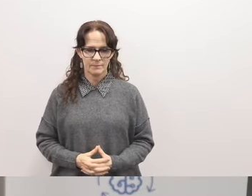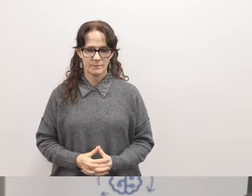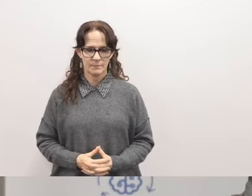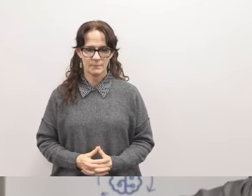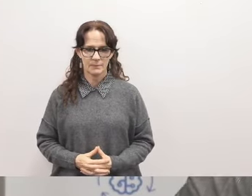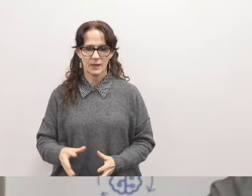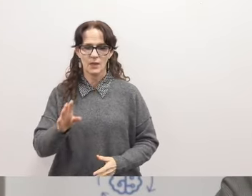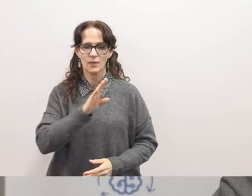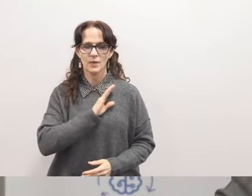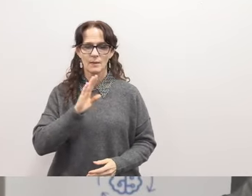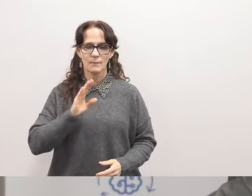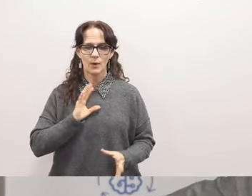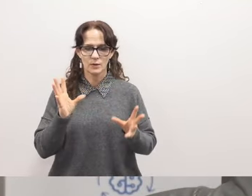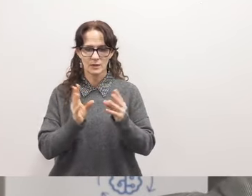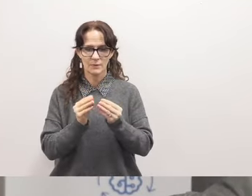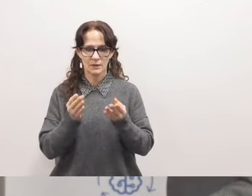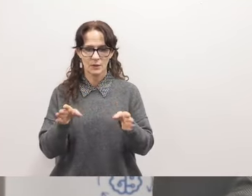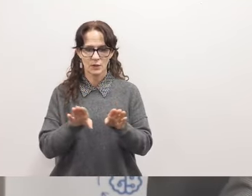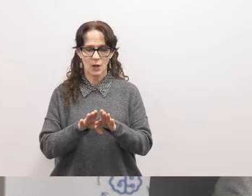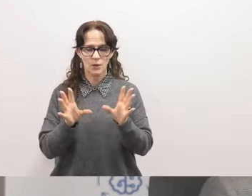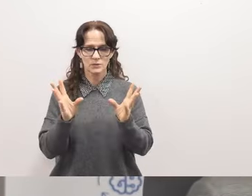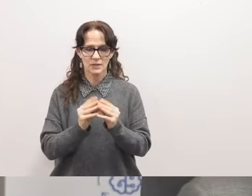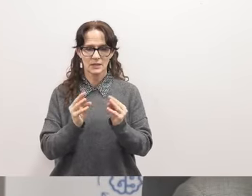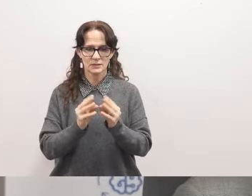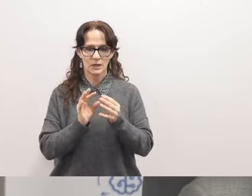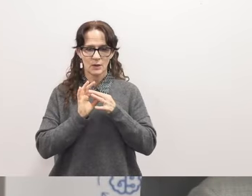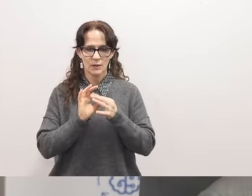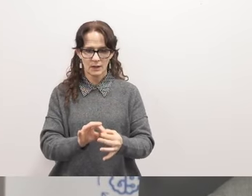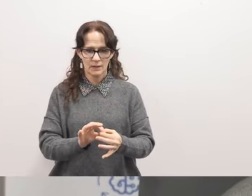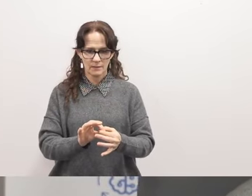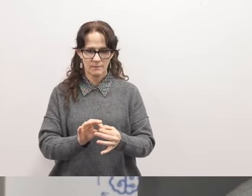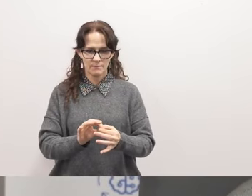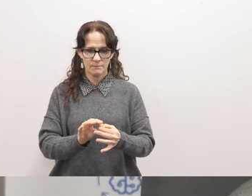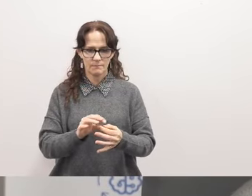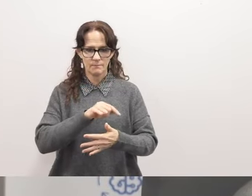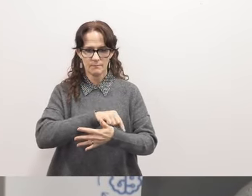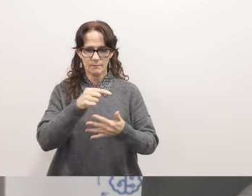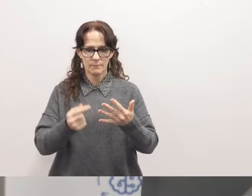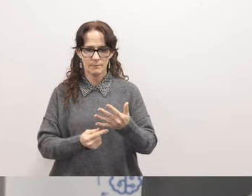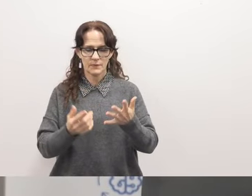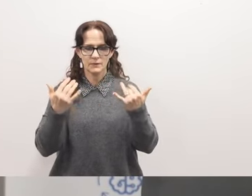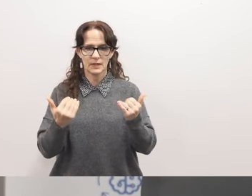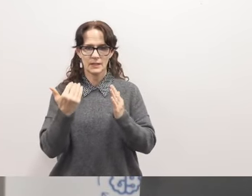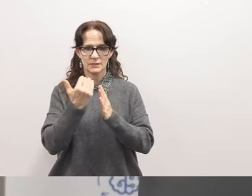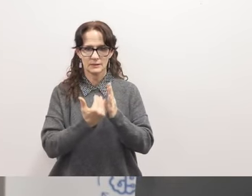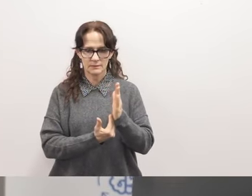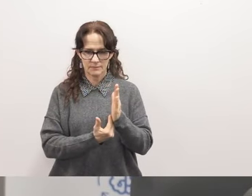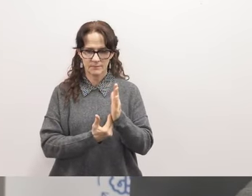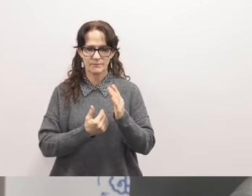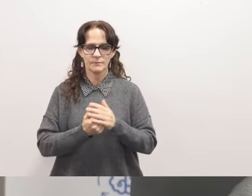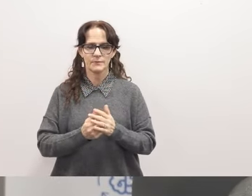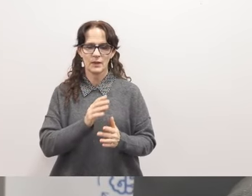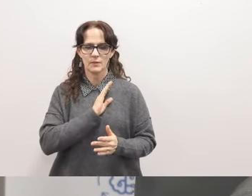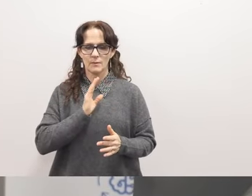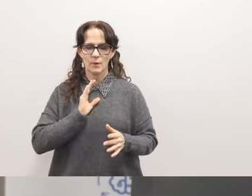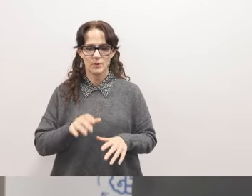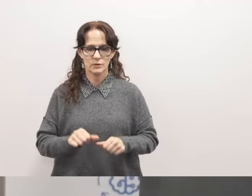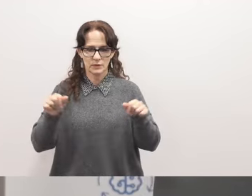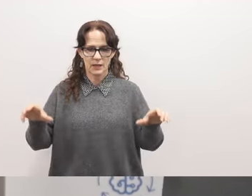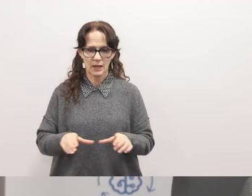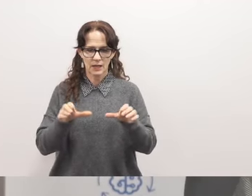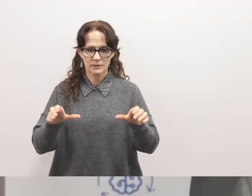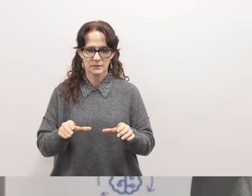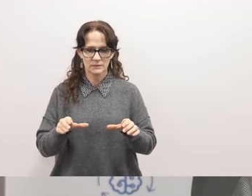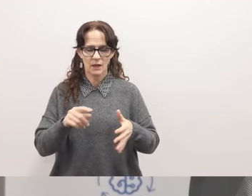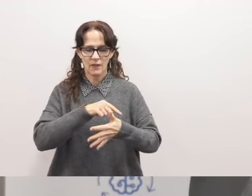the board has been meeting in closed session today regarding matters listed on today's agenda the board took action on the